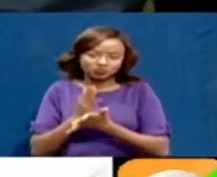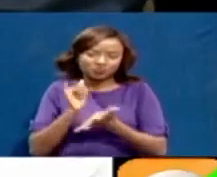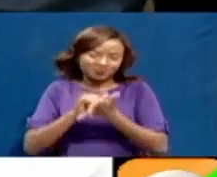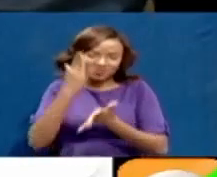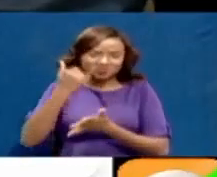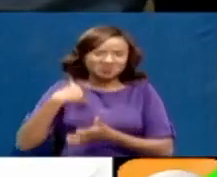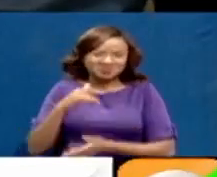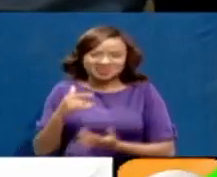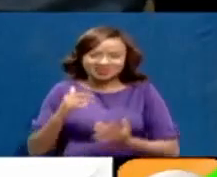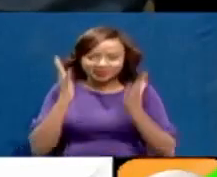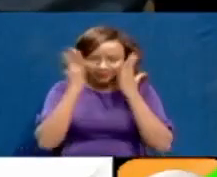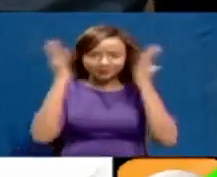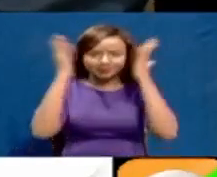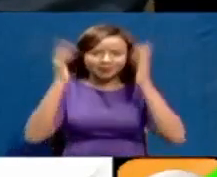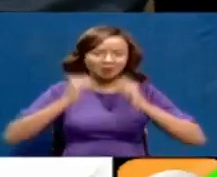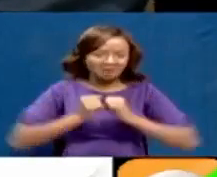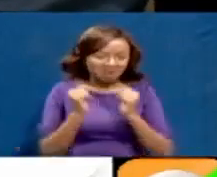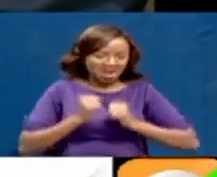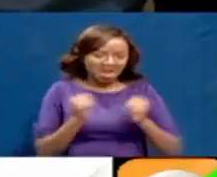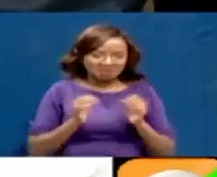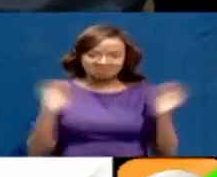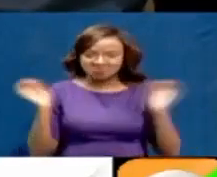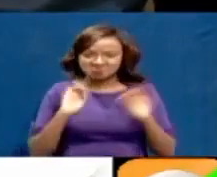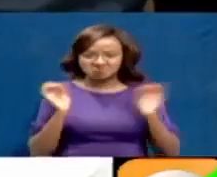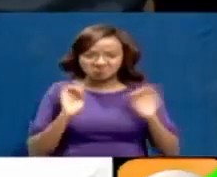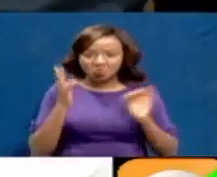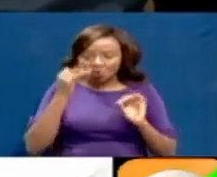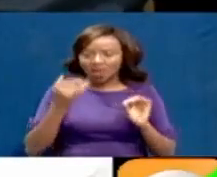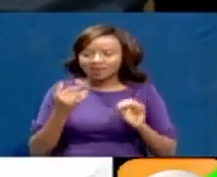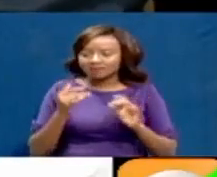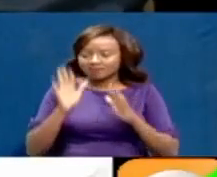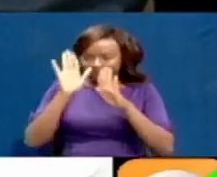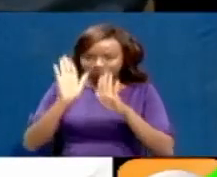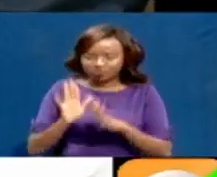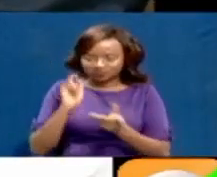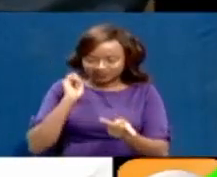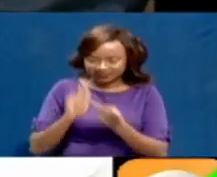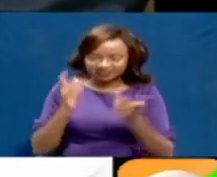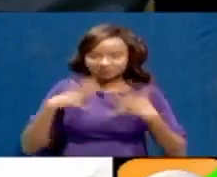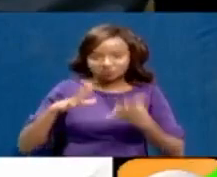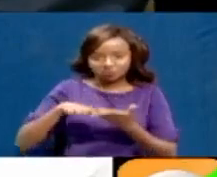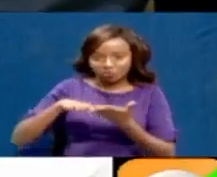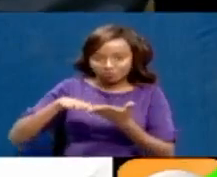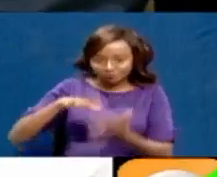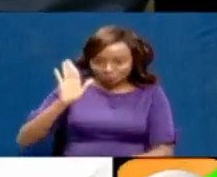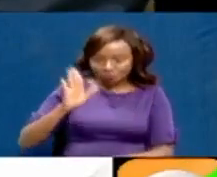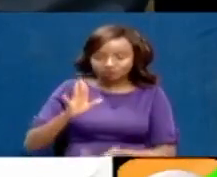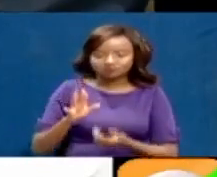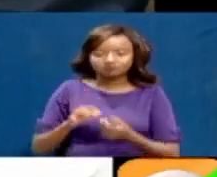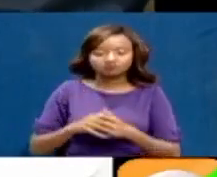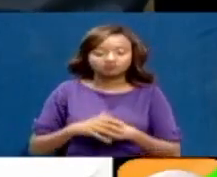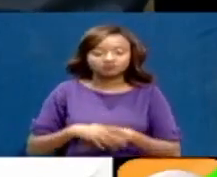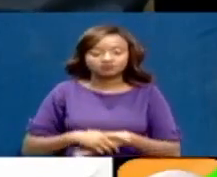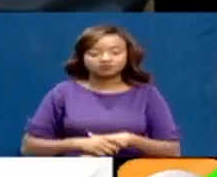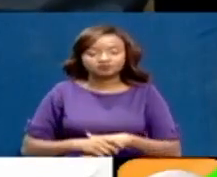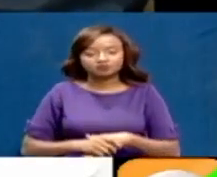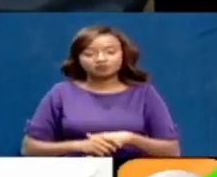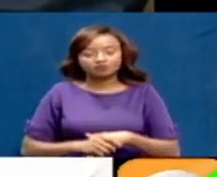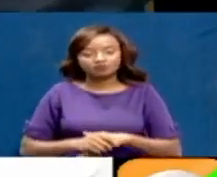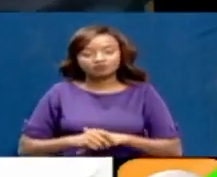because then we need to test more people. We need to start the mass testing exercise. And